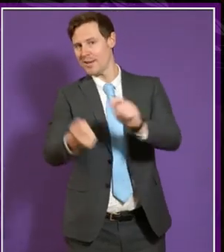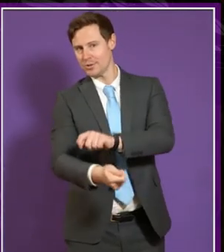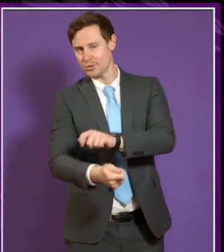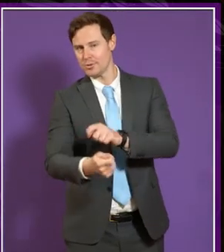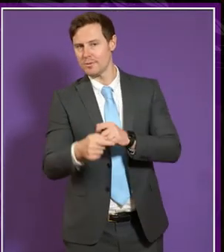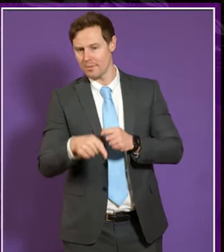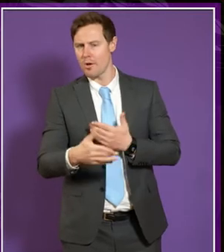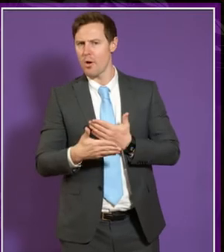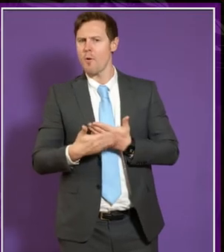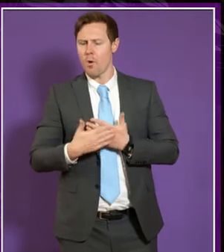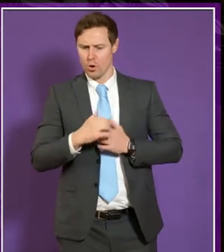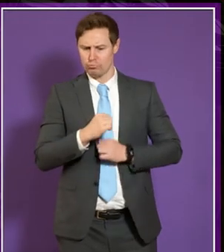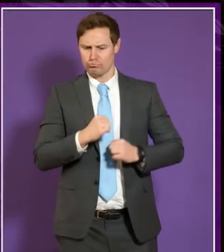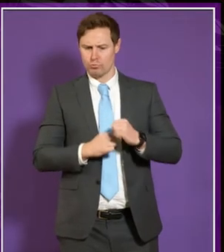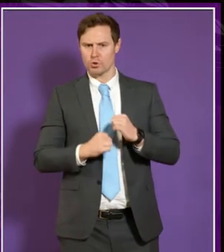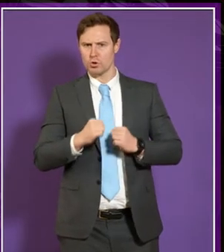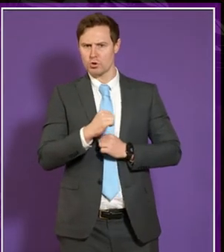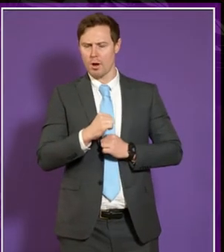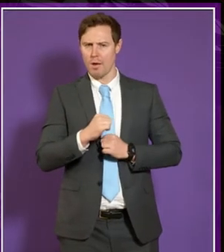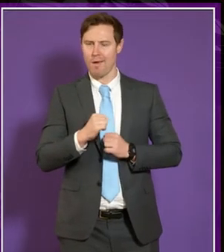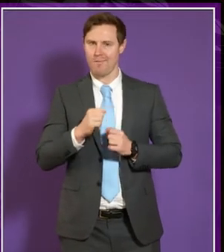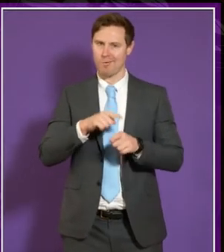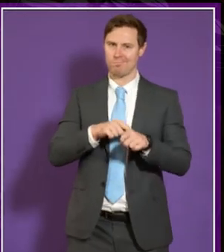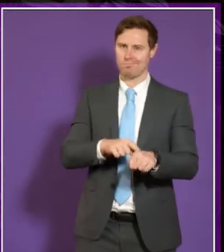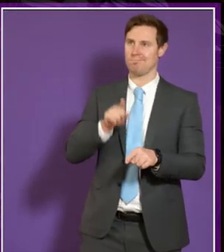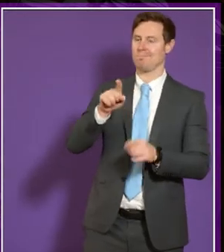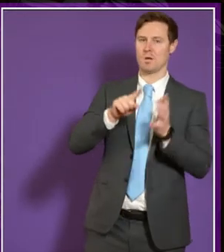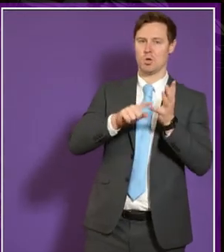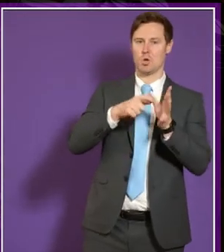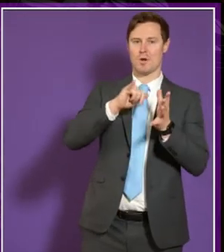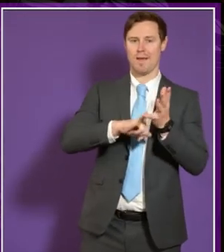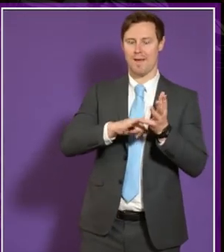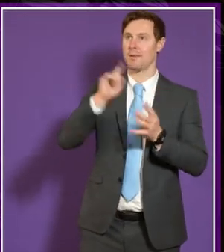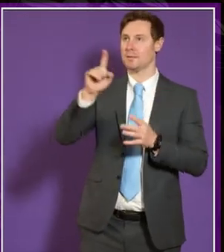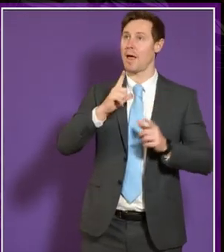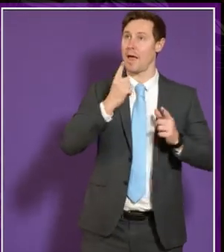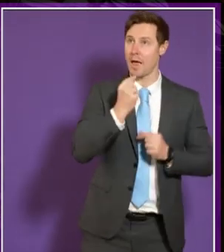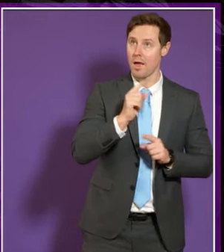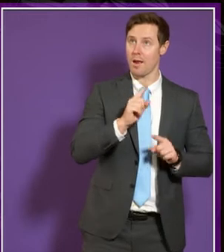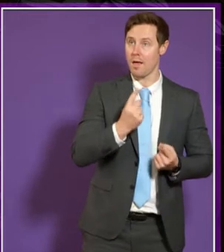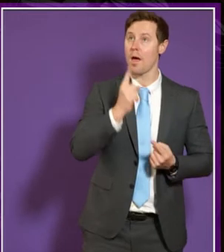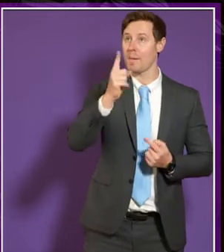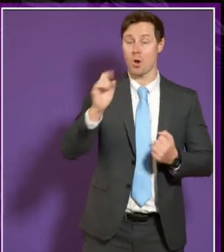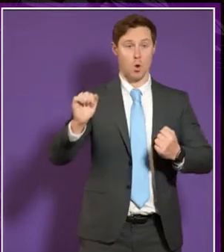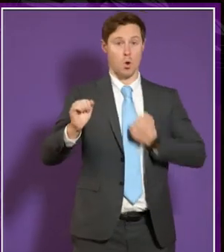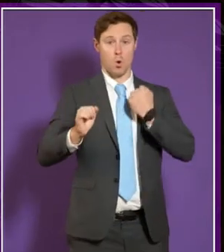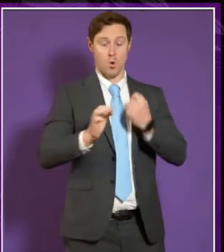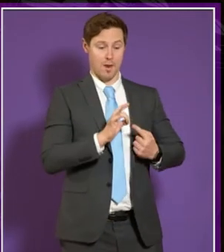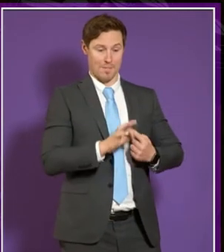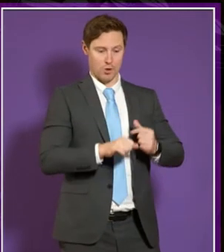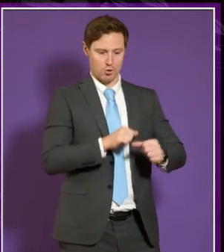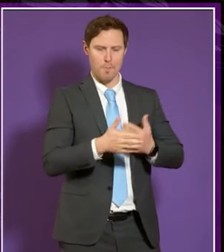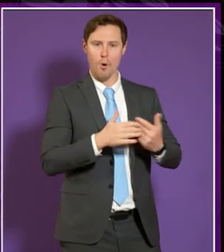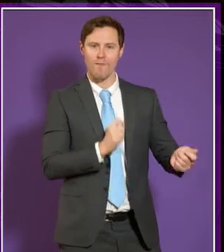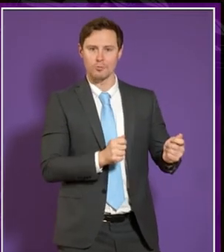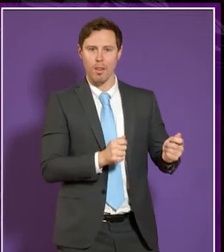far more structure um under kind of UCAS and what we can and cannot do but more flexibility in our own application systems and it is something that we